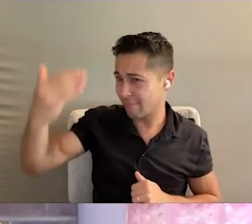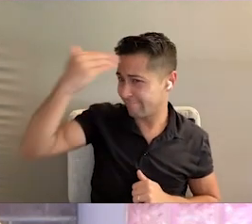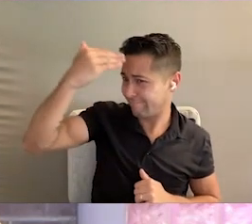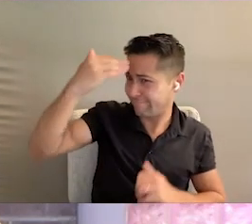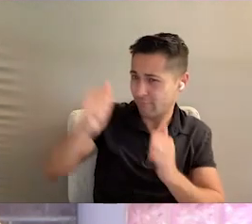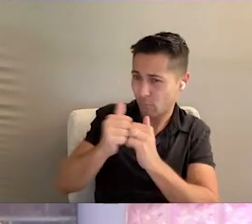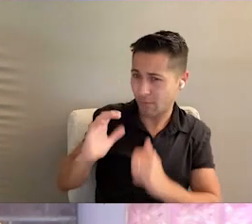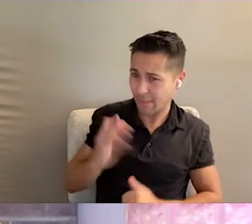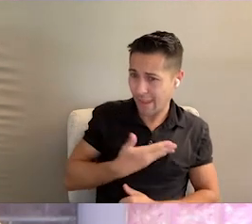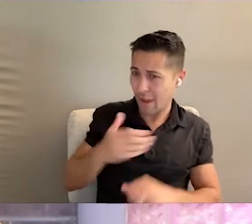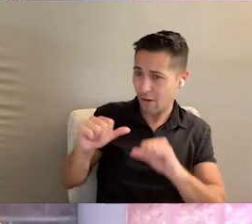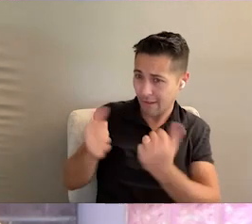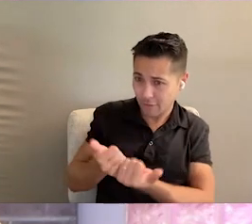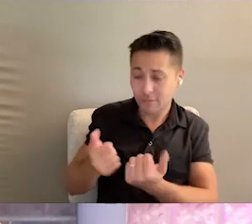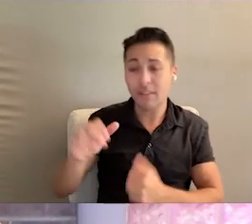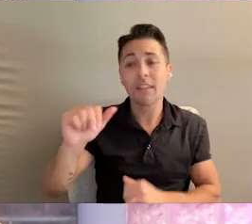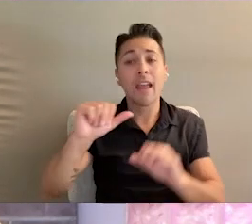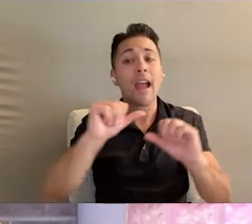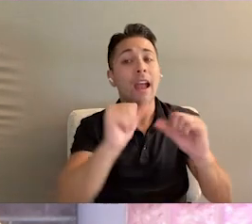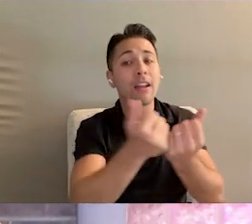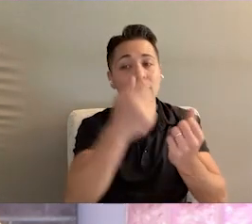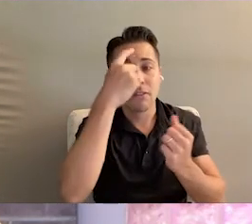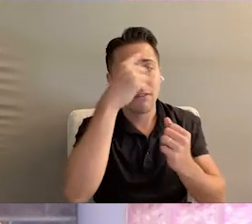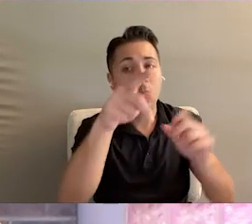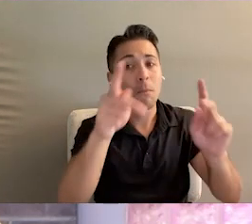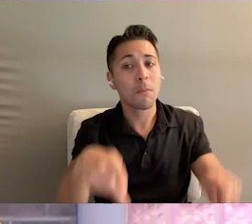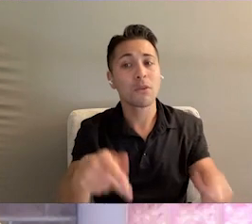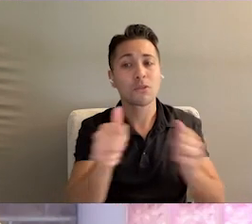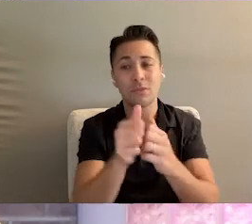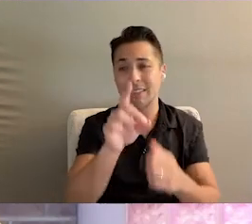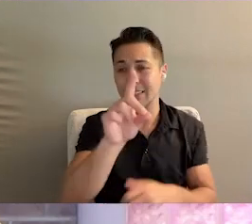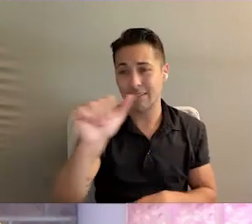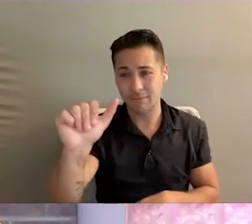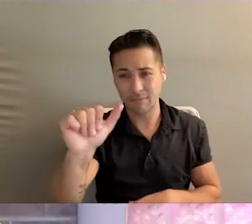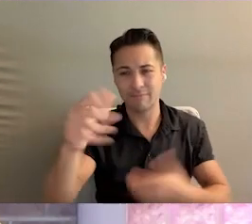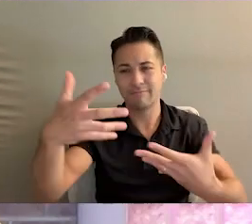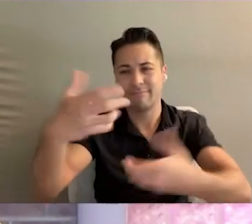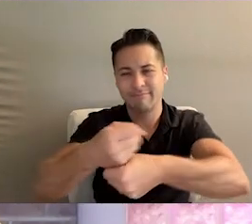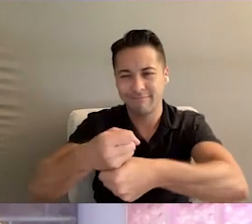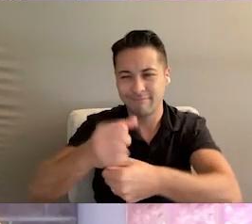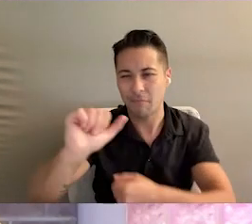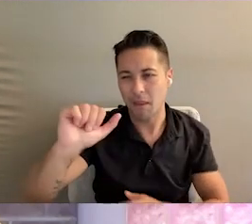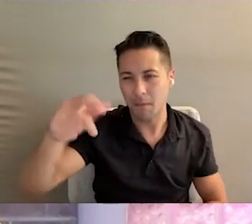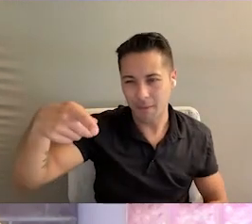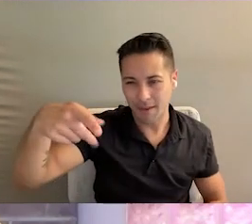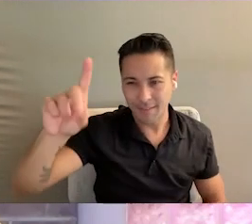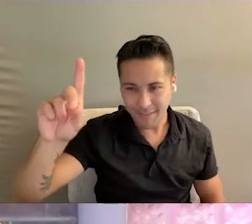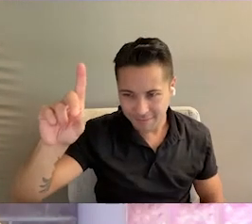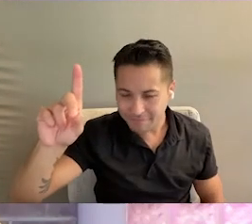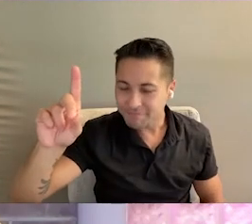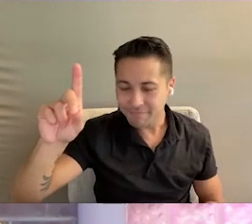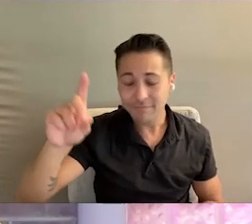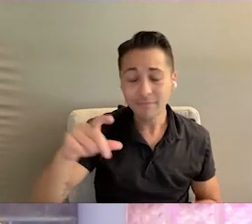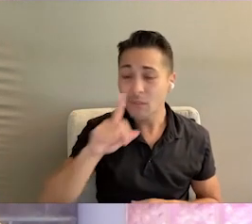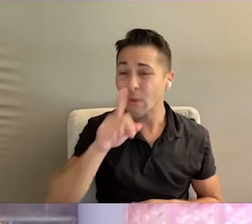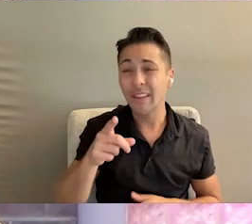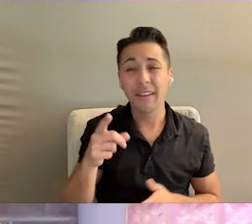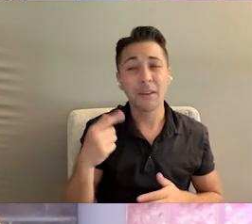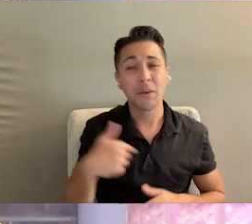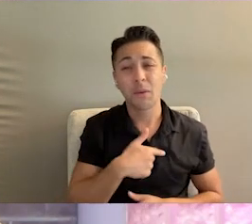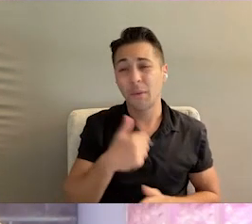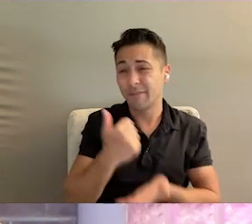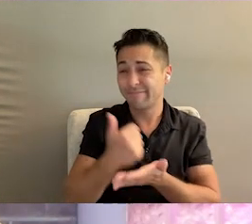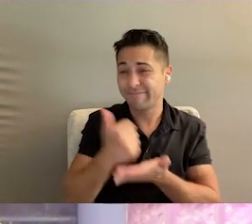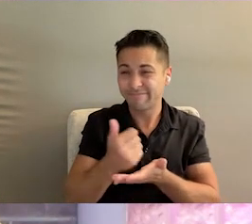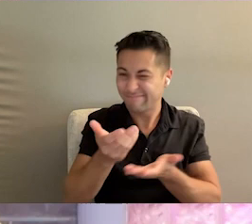agency and our network of supports, the Agency for Persons with Disabilities, or APD for short, serves more